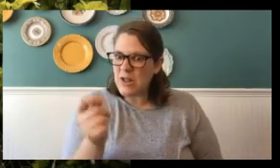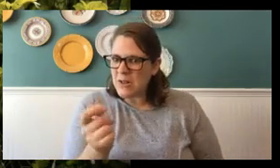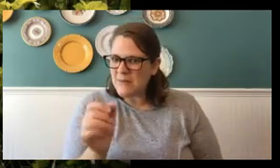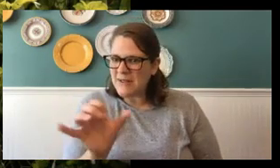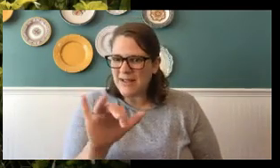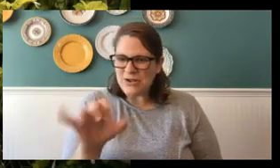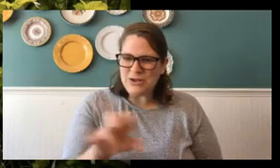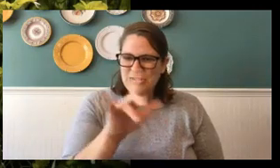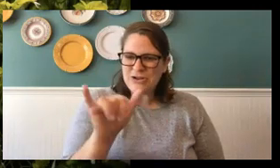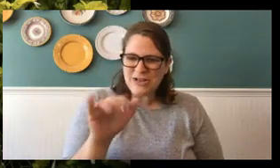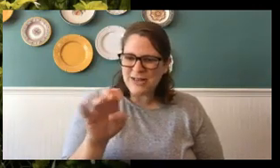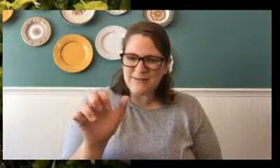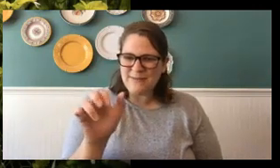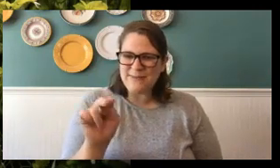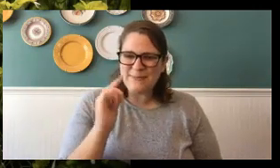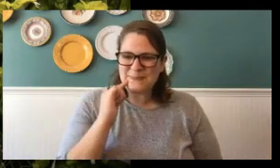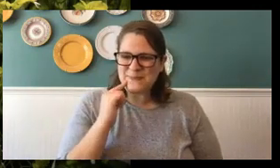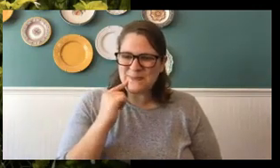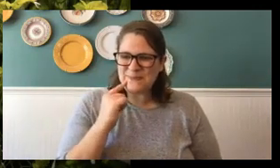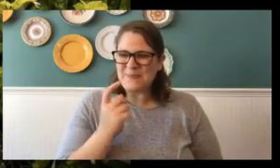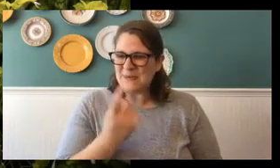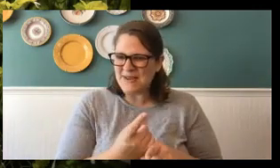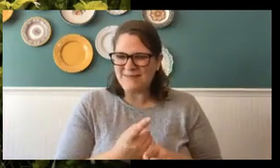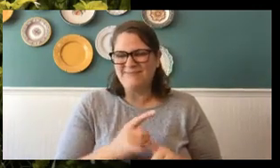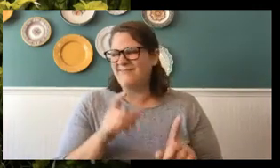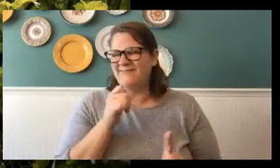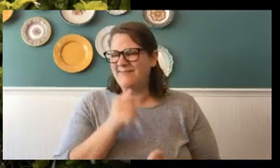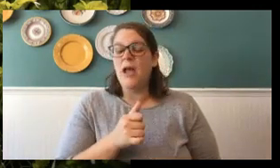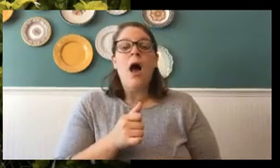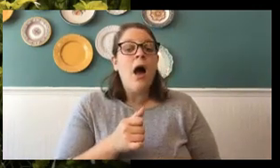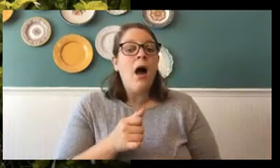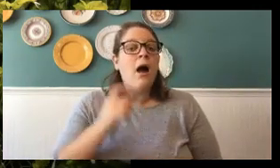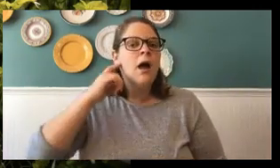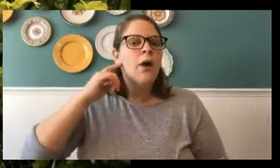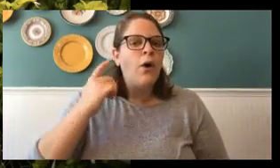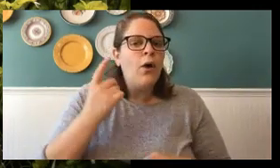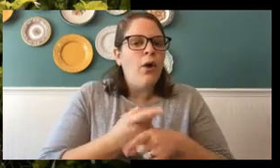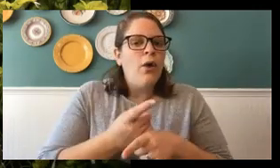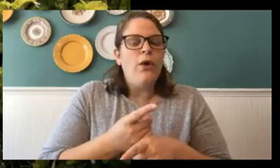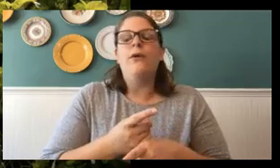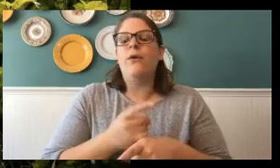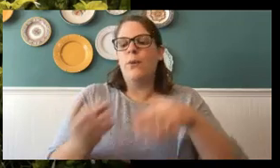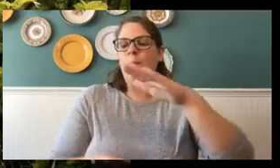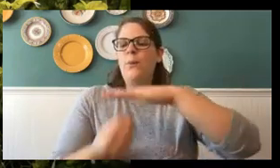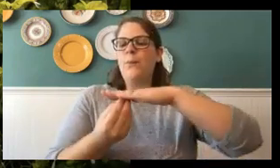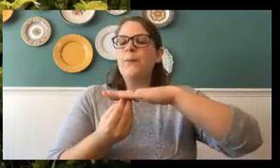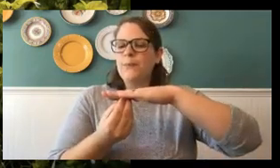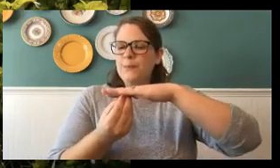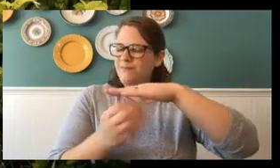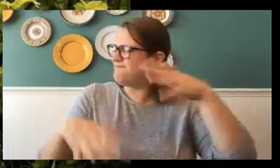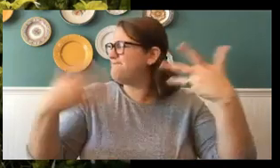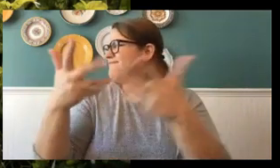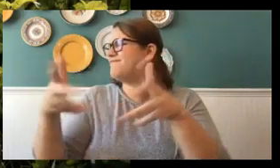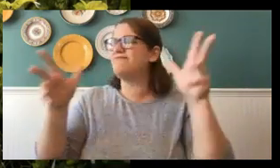But nope, that's not what it is. Oh, I think I heard chrysalis. And if you said chrysalis,